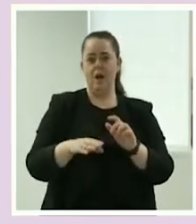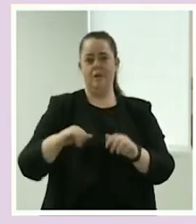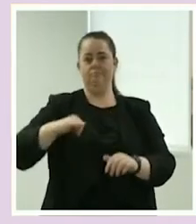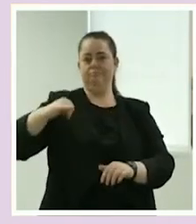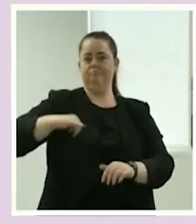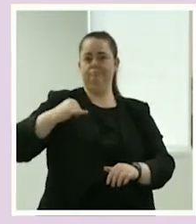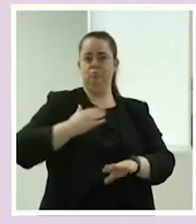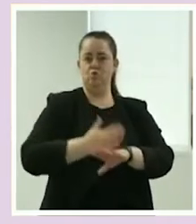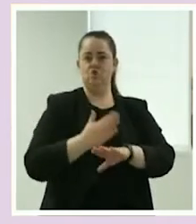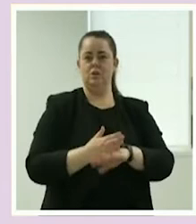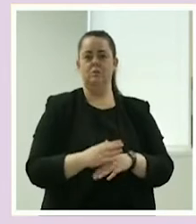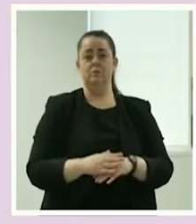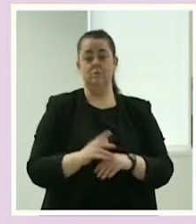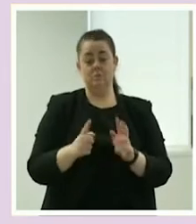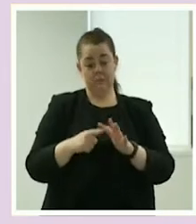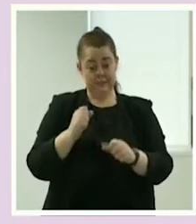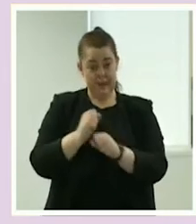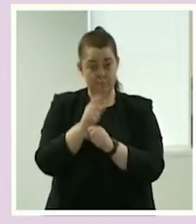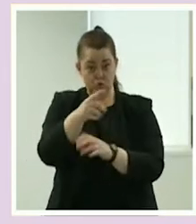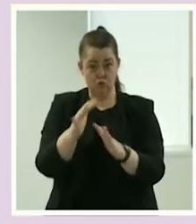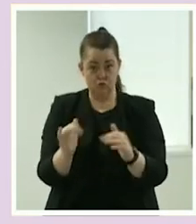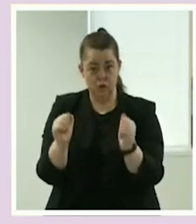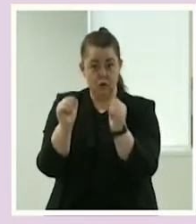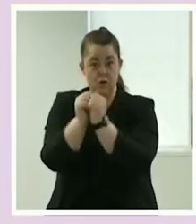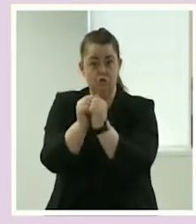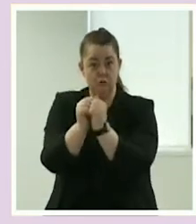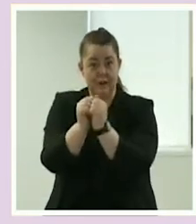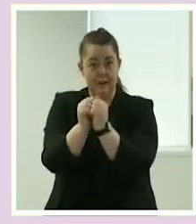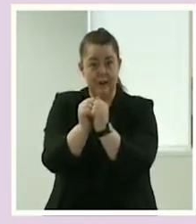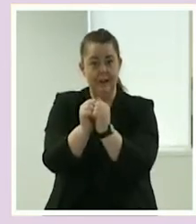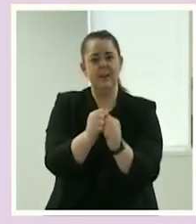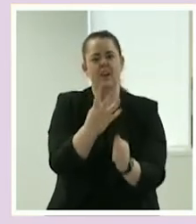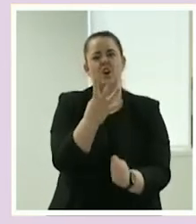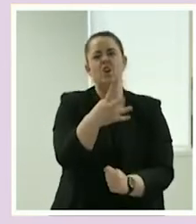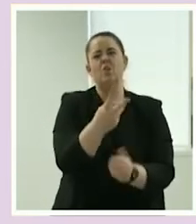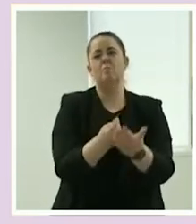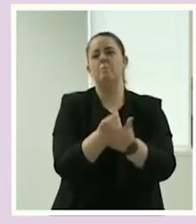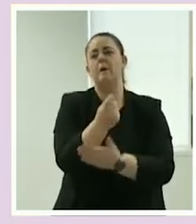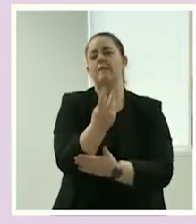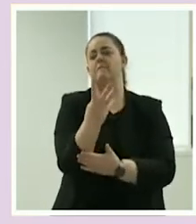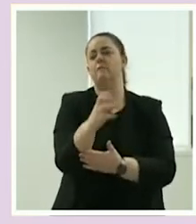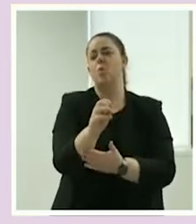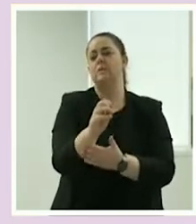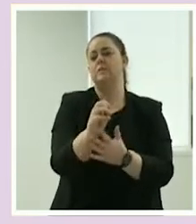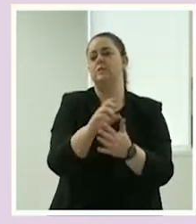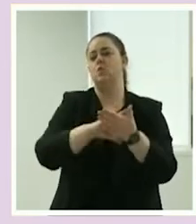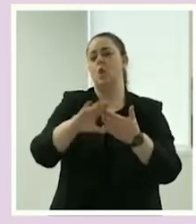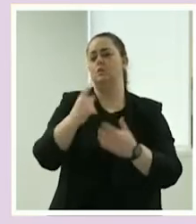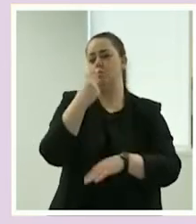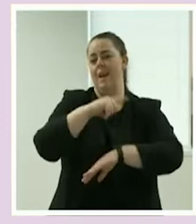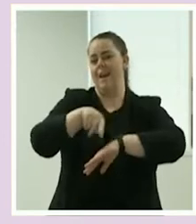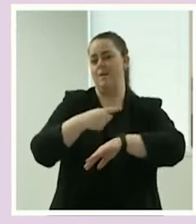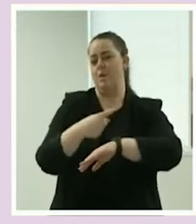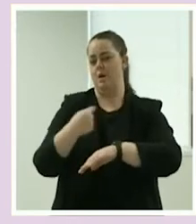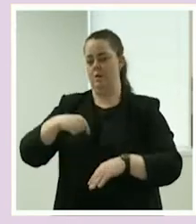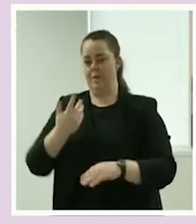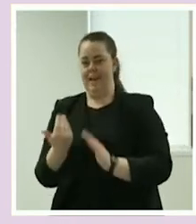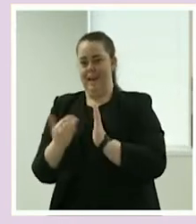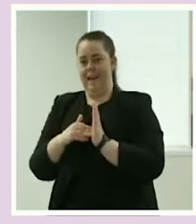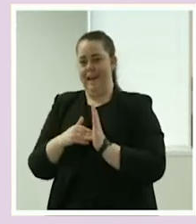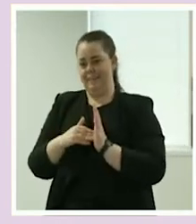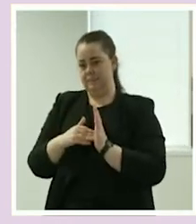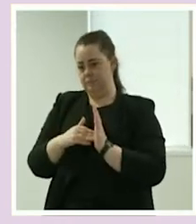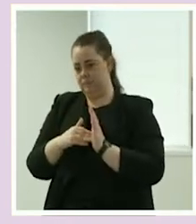agreeing $40 an hour, the consumer is paying $42 an hour and the support provider would be in that example earning